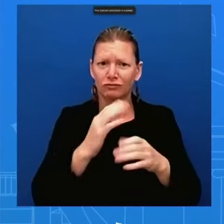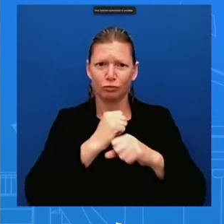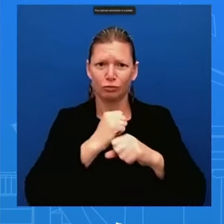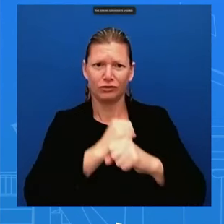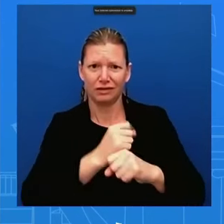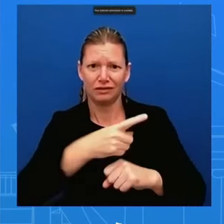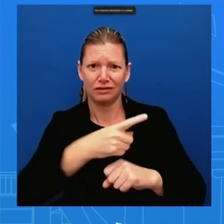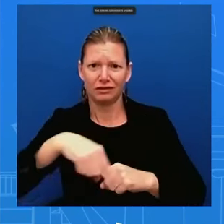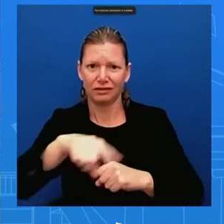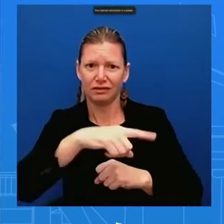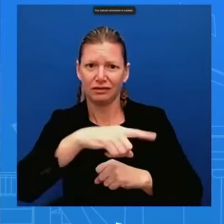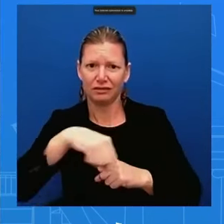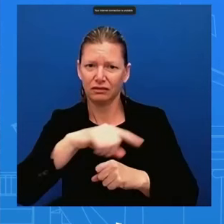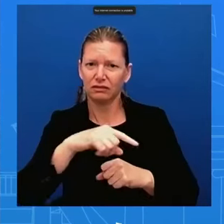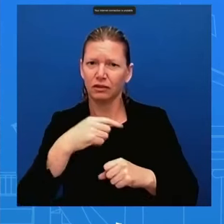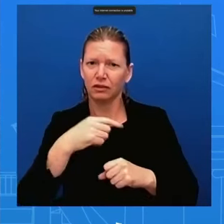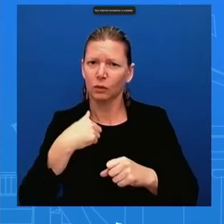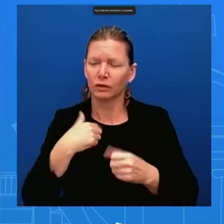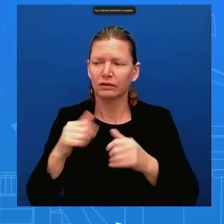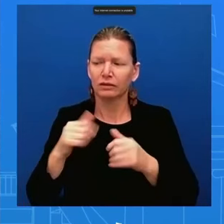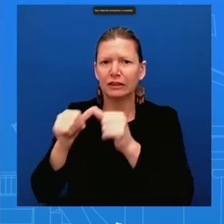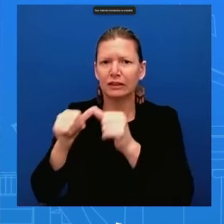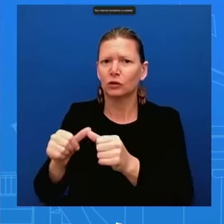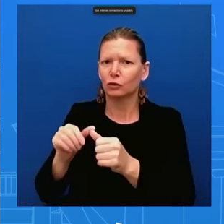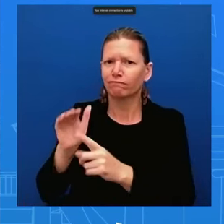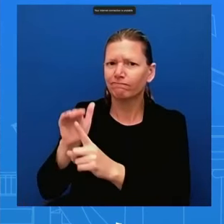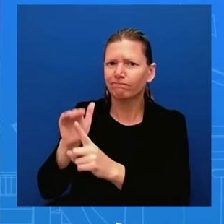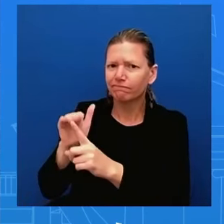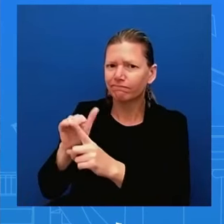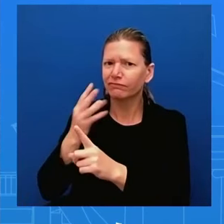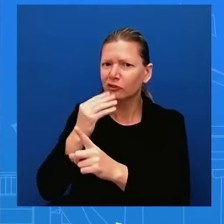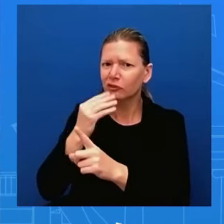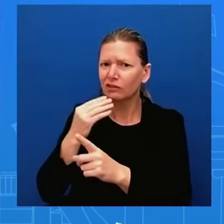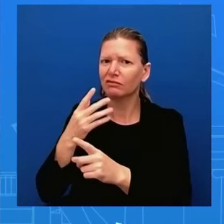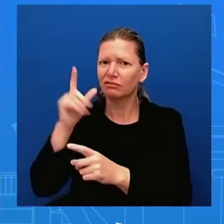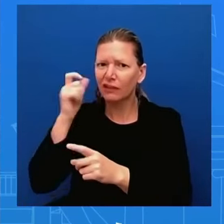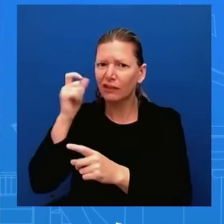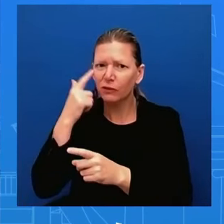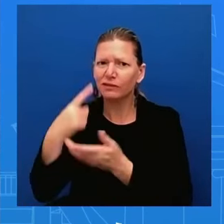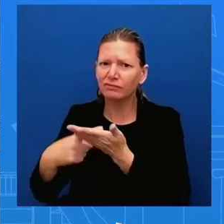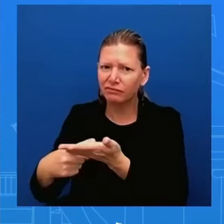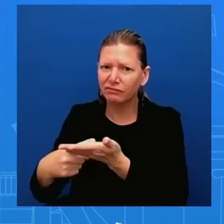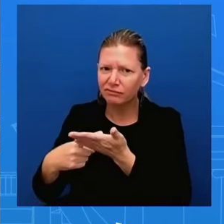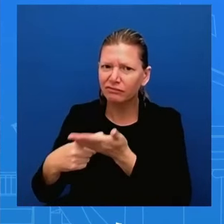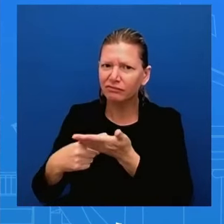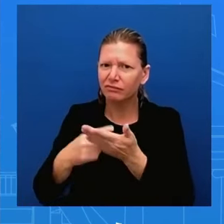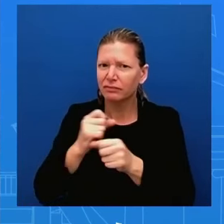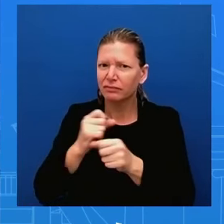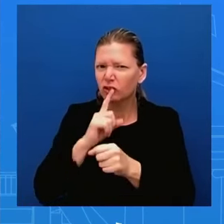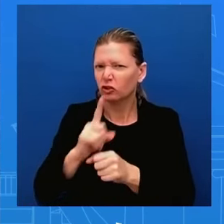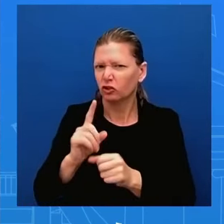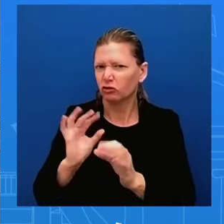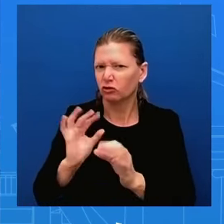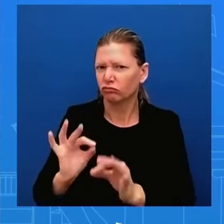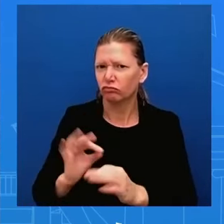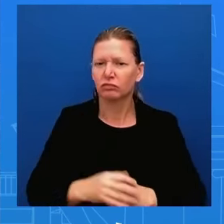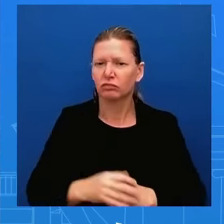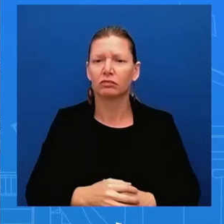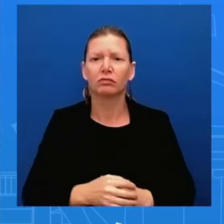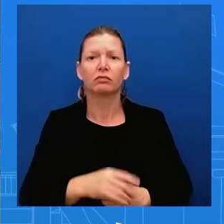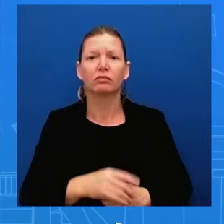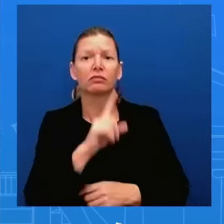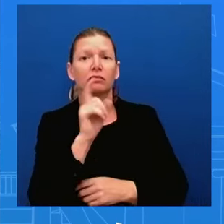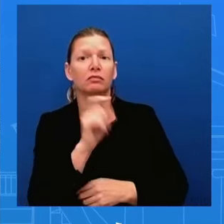thanks a lot kareem in regards to the president's plans to increase tariffs that he announced earlier today is there an expectation